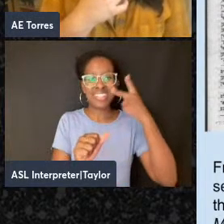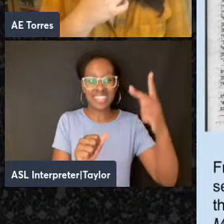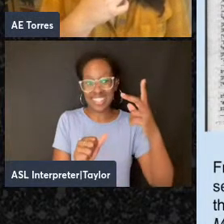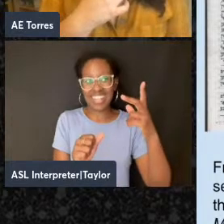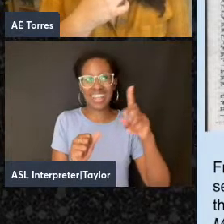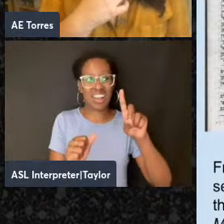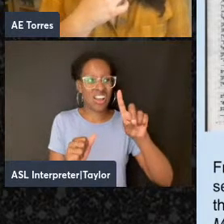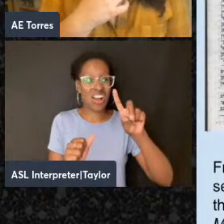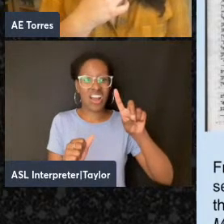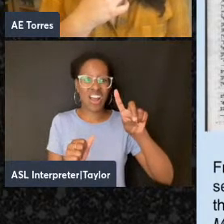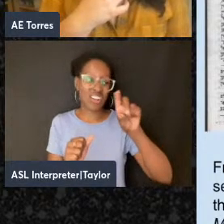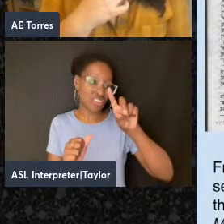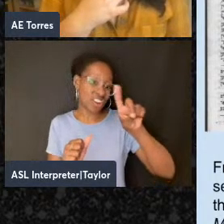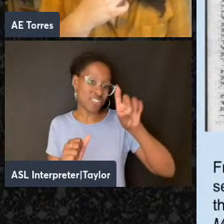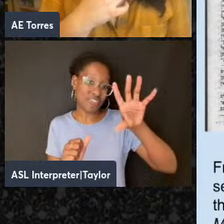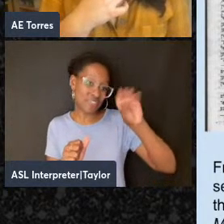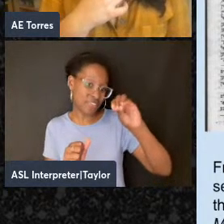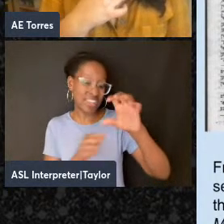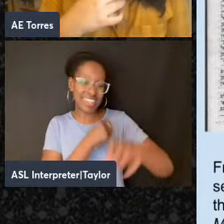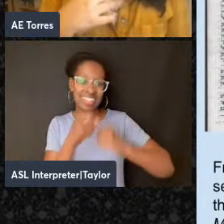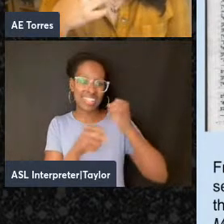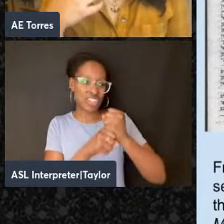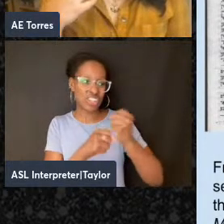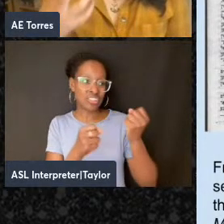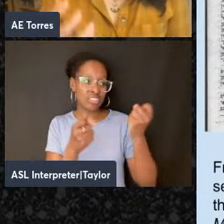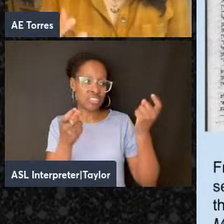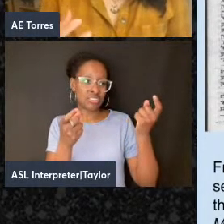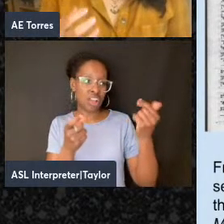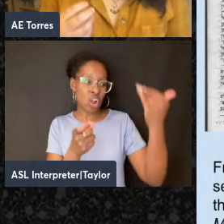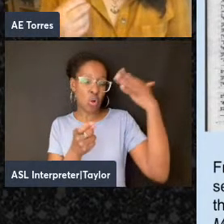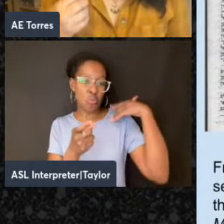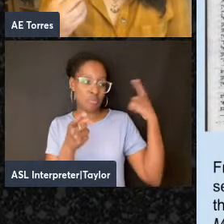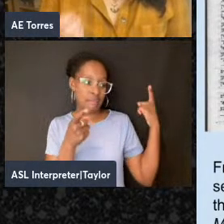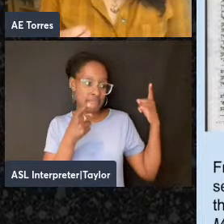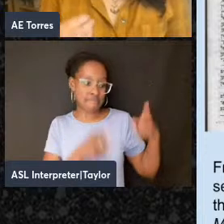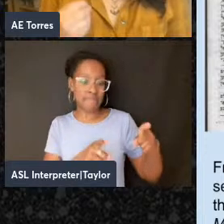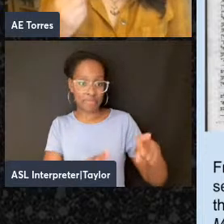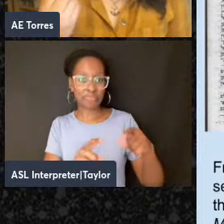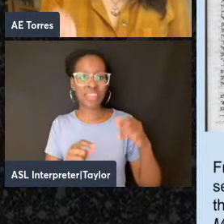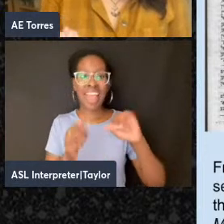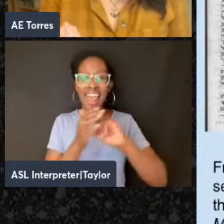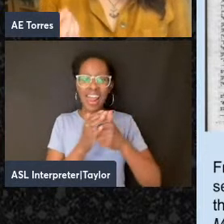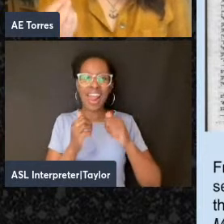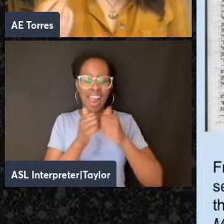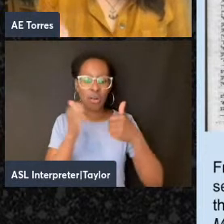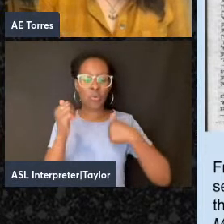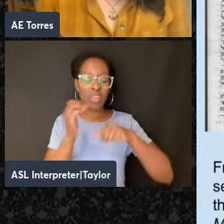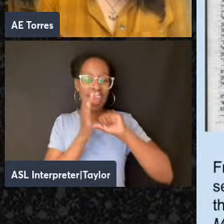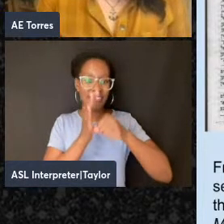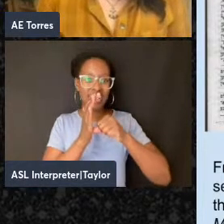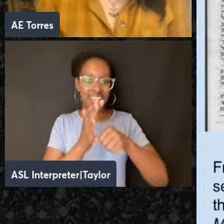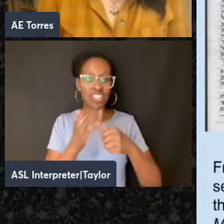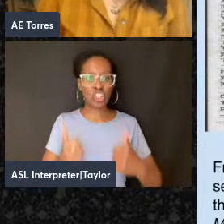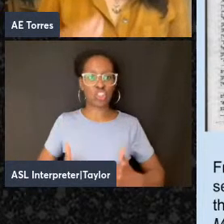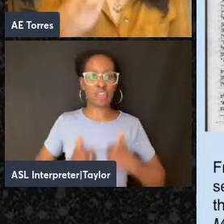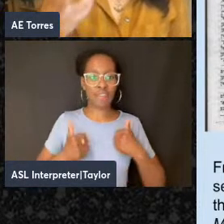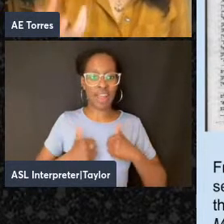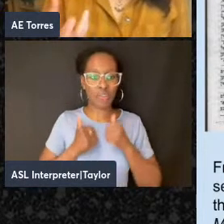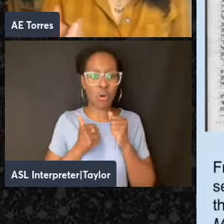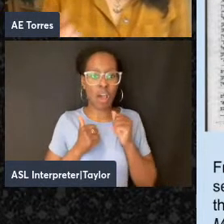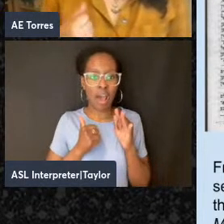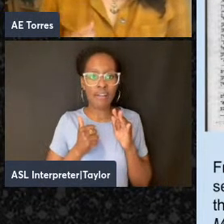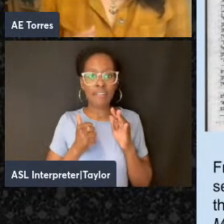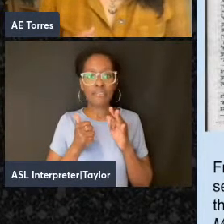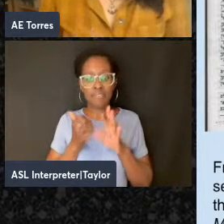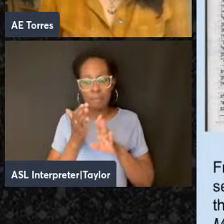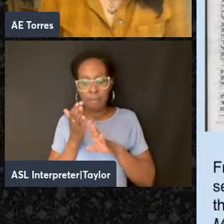ago. So thinking about a way of emphasizing the survival of the minor language of the